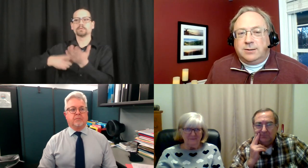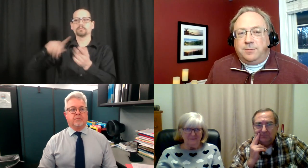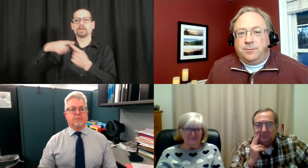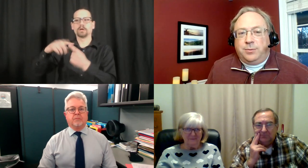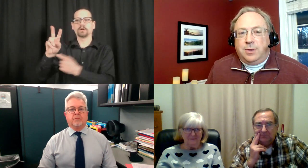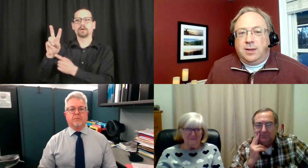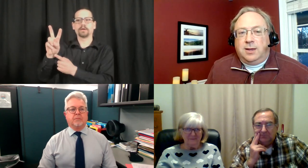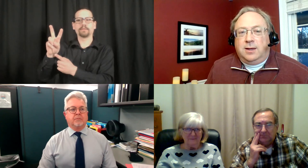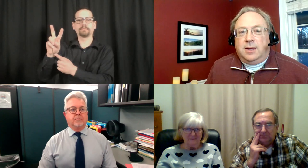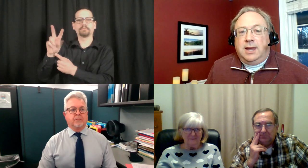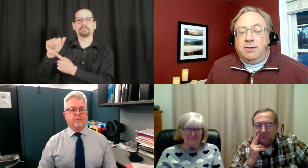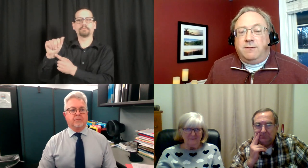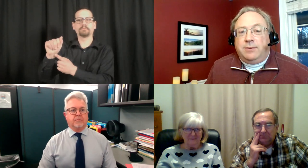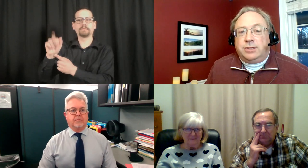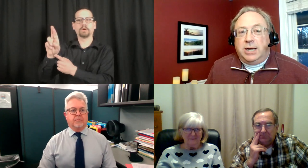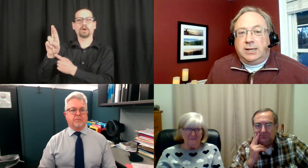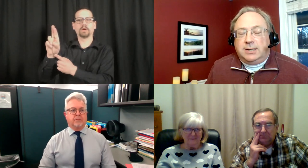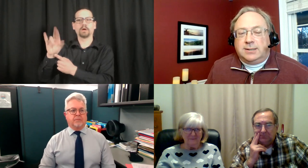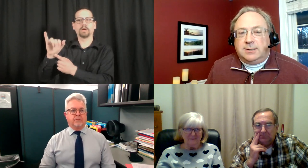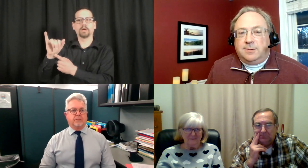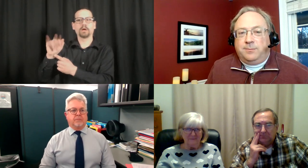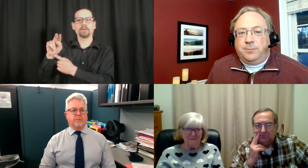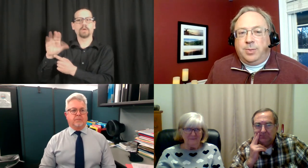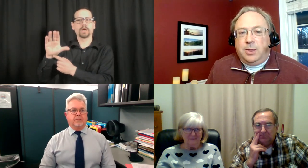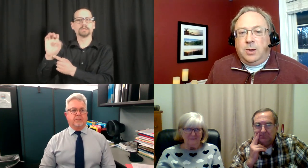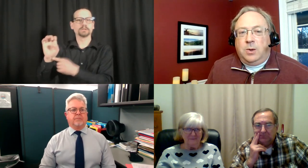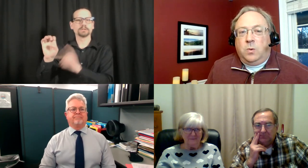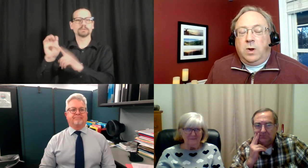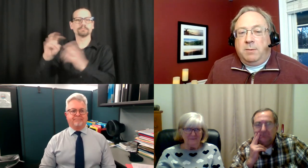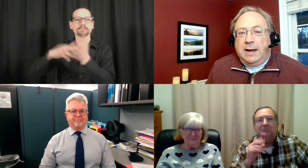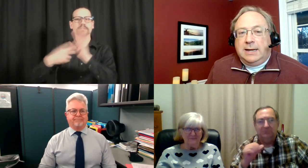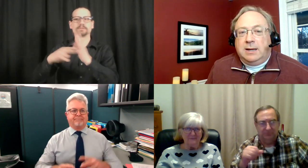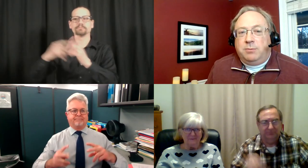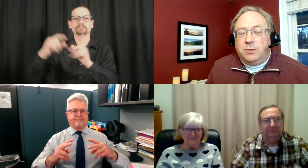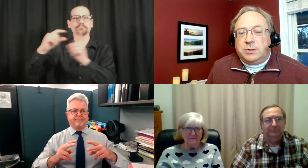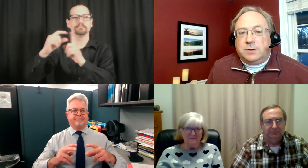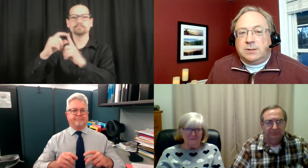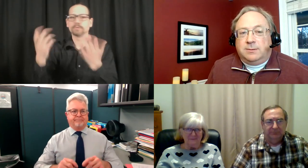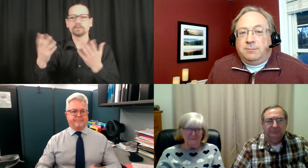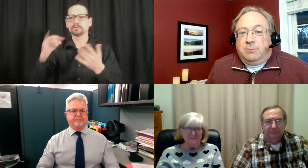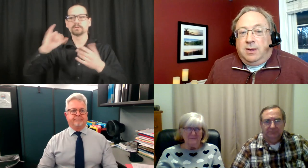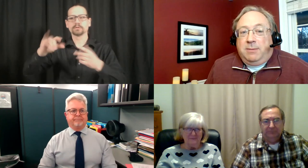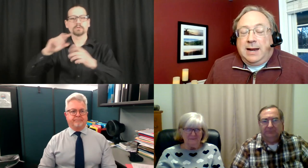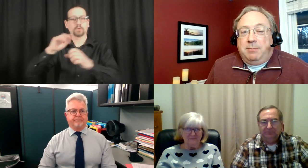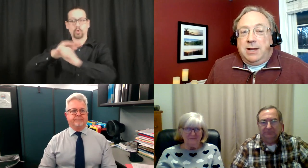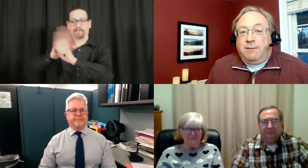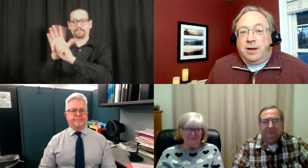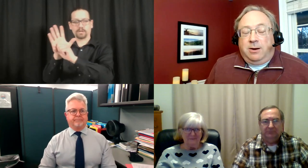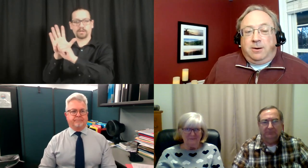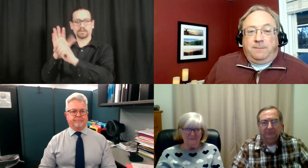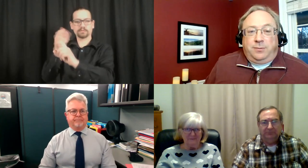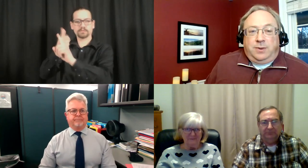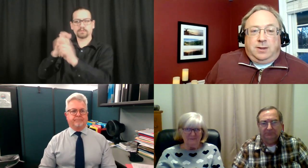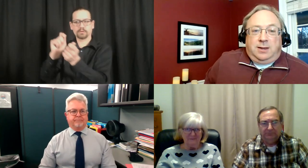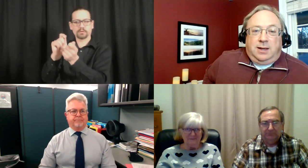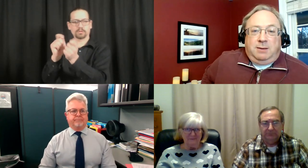virus. If the virus changes, we might need to get boosters. It may not be every